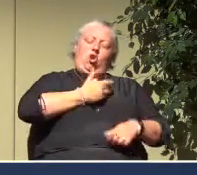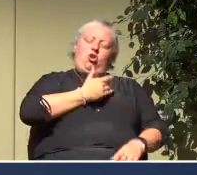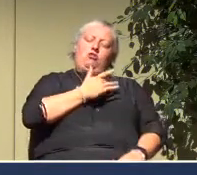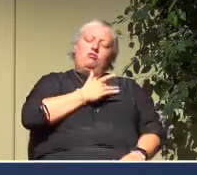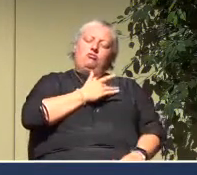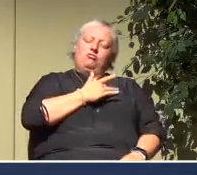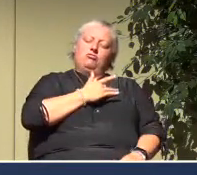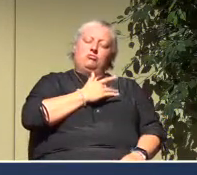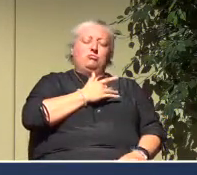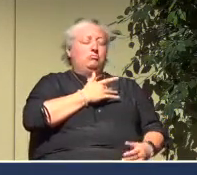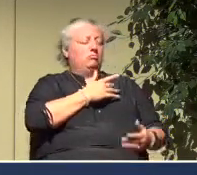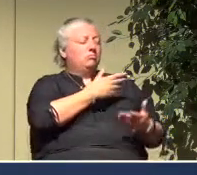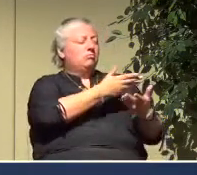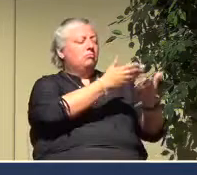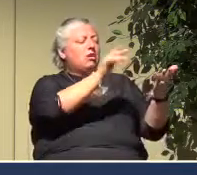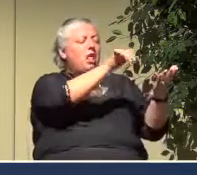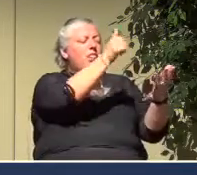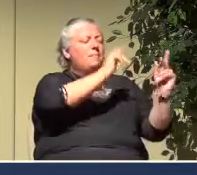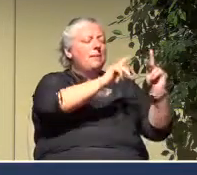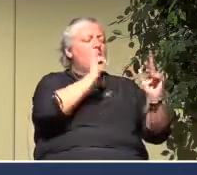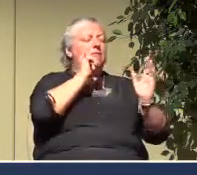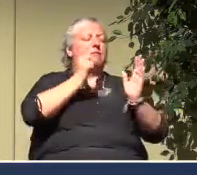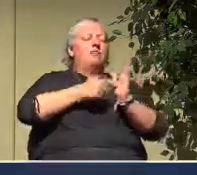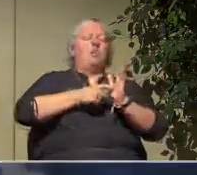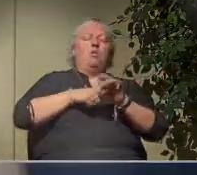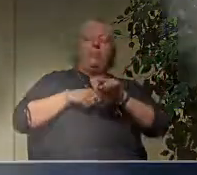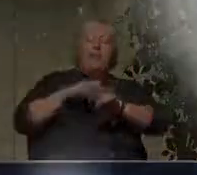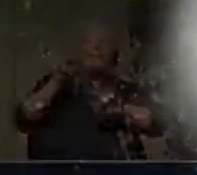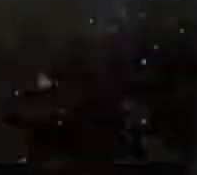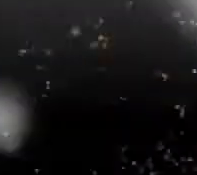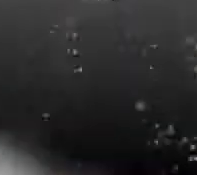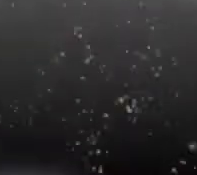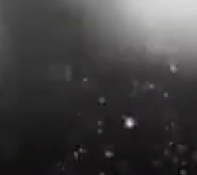know these people love Jesus. Amen.